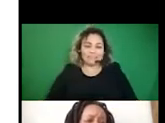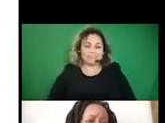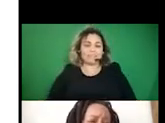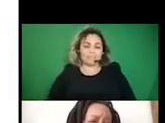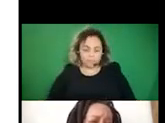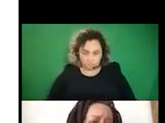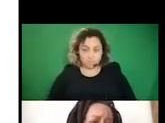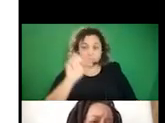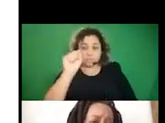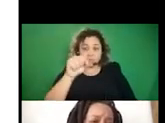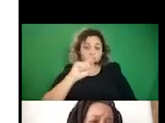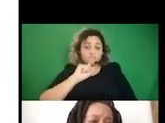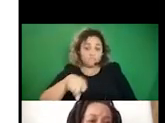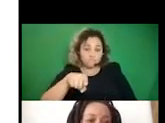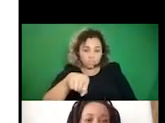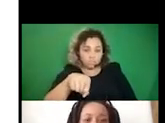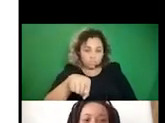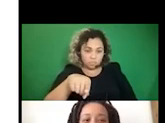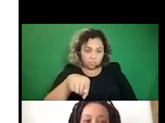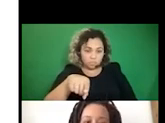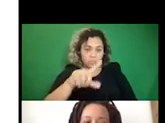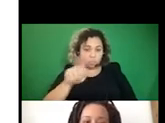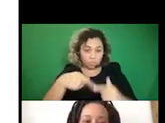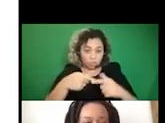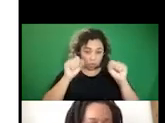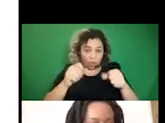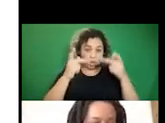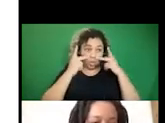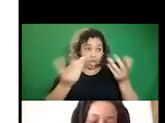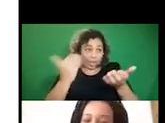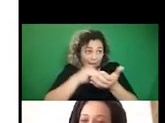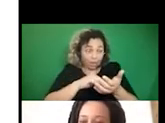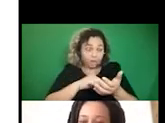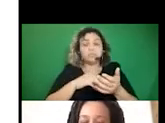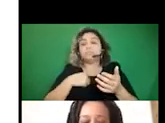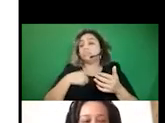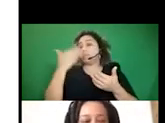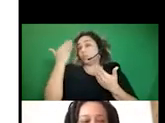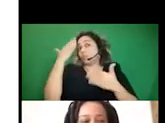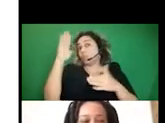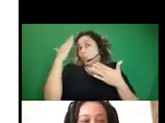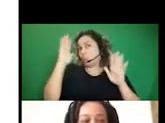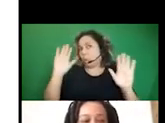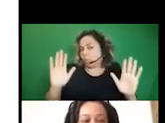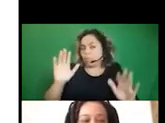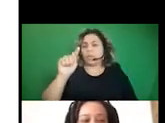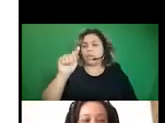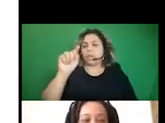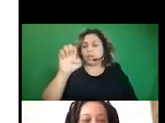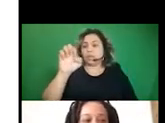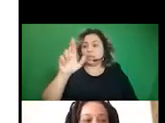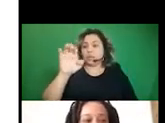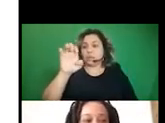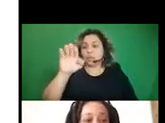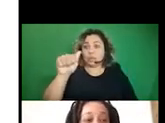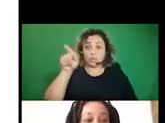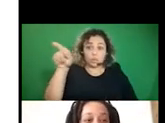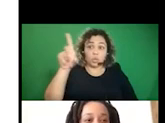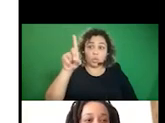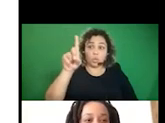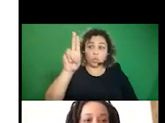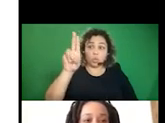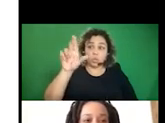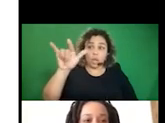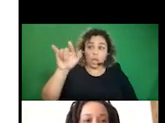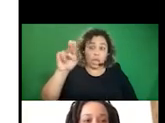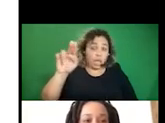yeah. And if we could answer that question, that would be great too. Where will we be able to watch this again? I don't actually know Teresa or Dulani or Adrian.